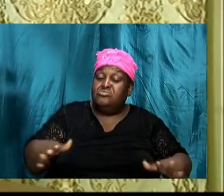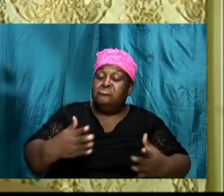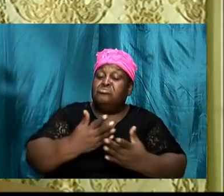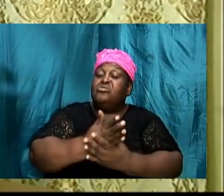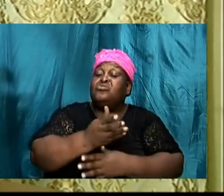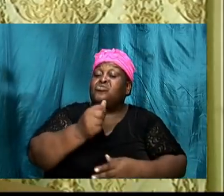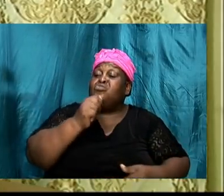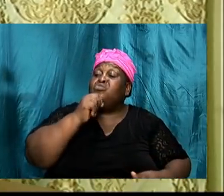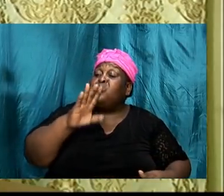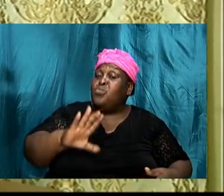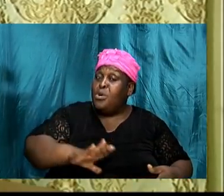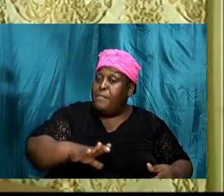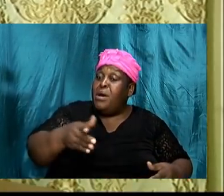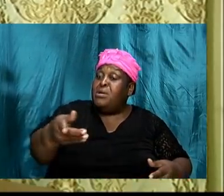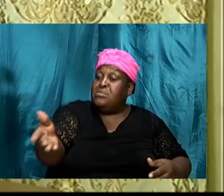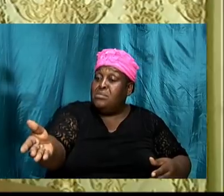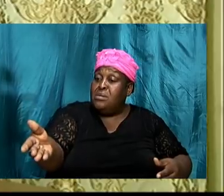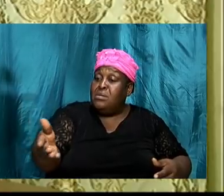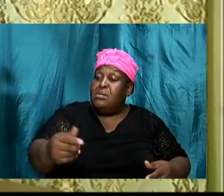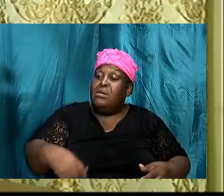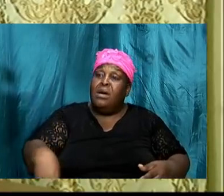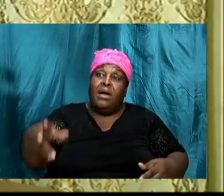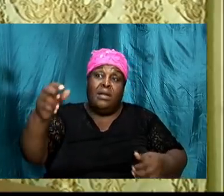and Abram hurt.